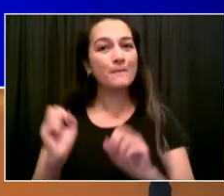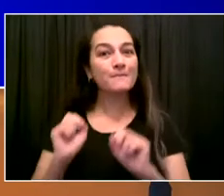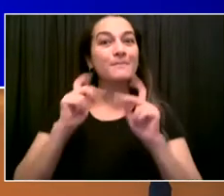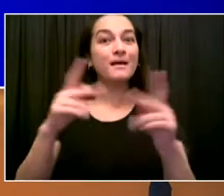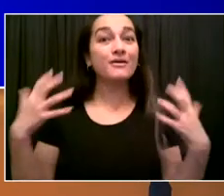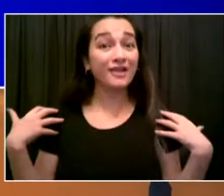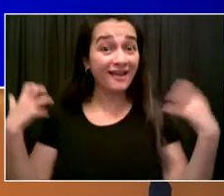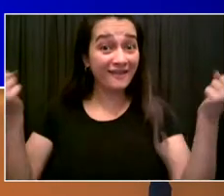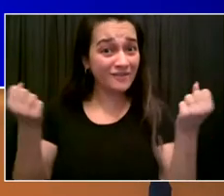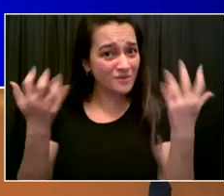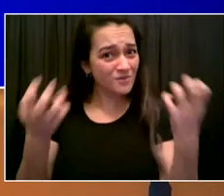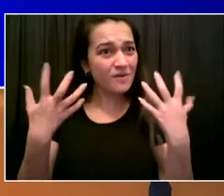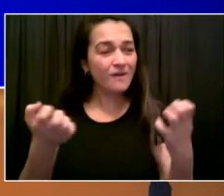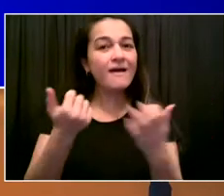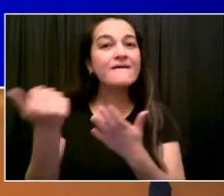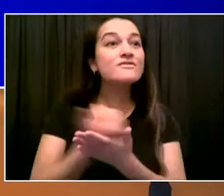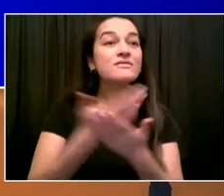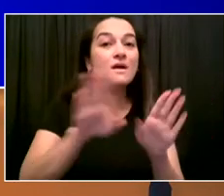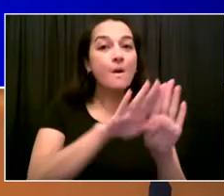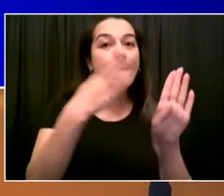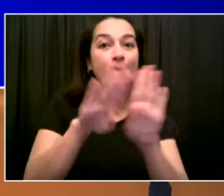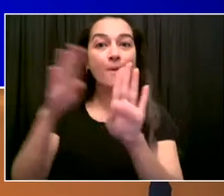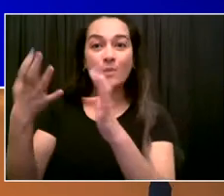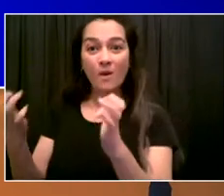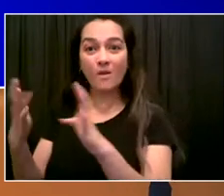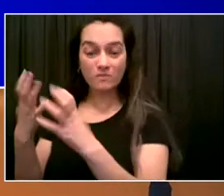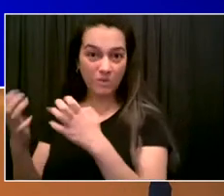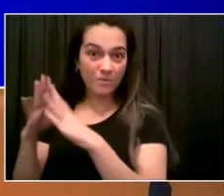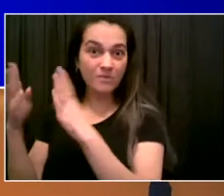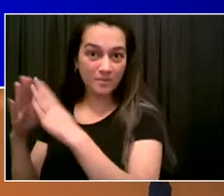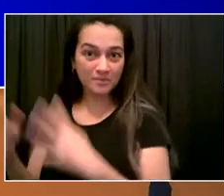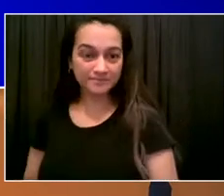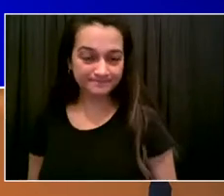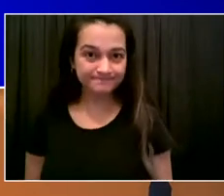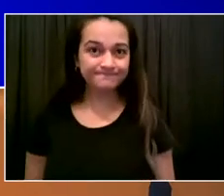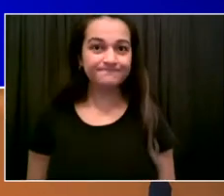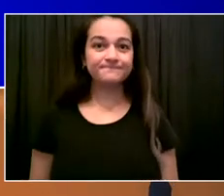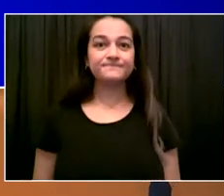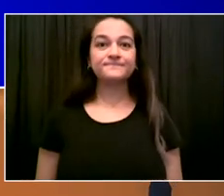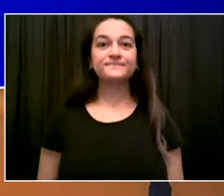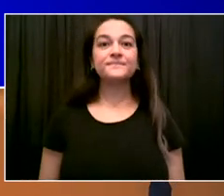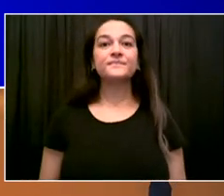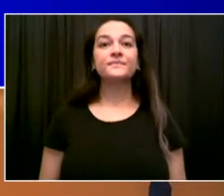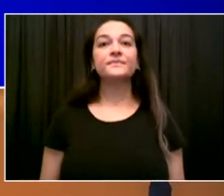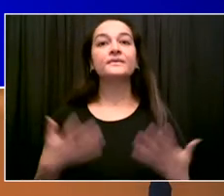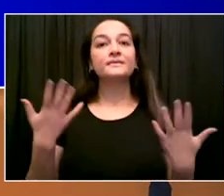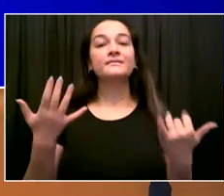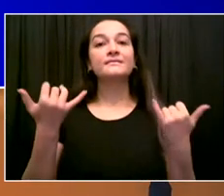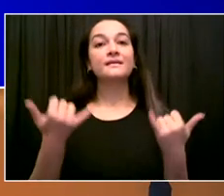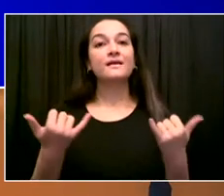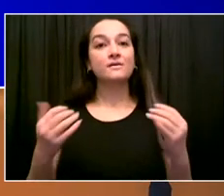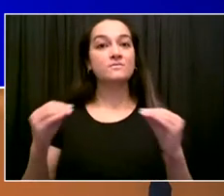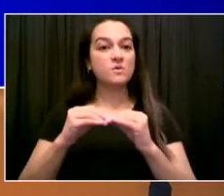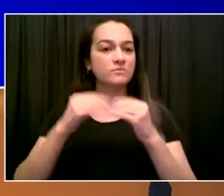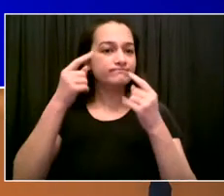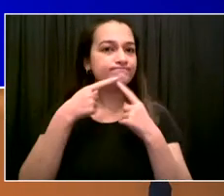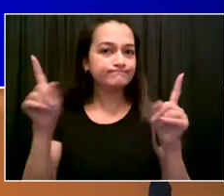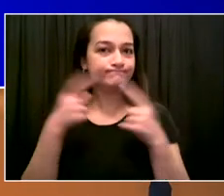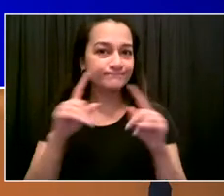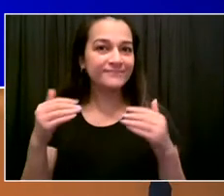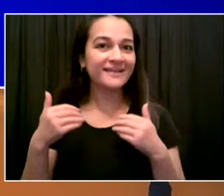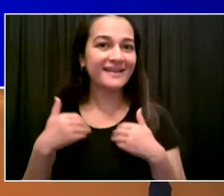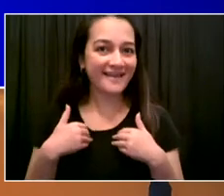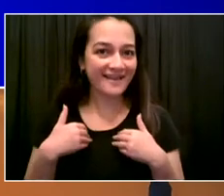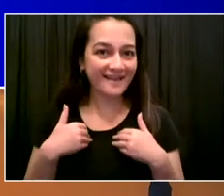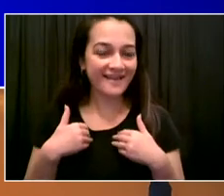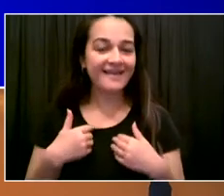amazing vaccination effort. Well, here's some good news today, something that people absolutely feel strongly about in the city